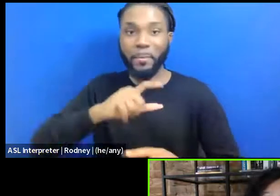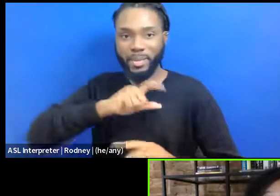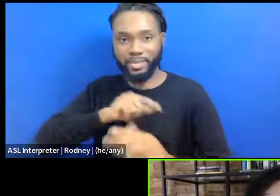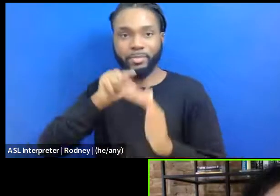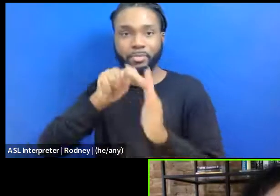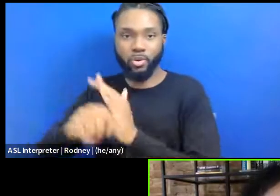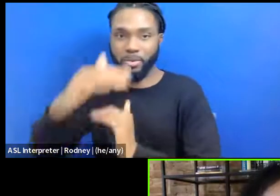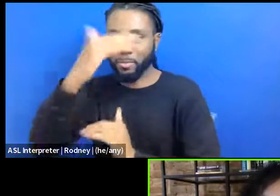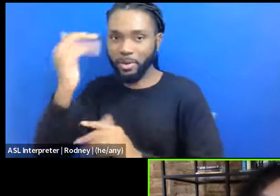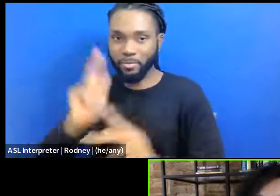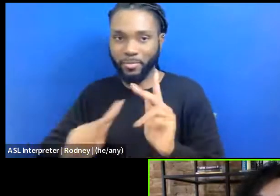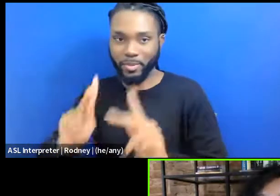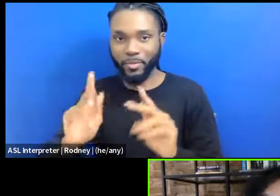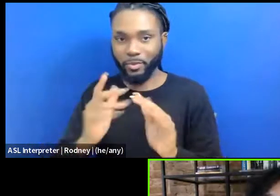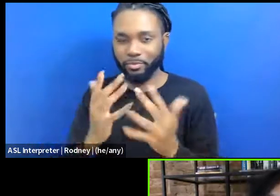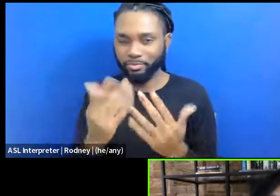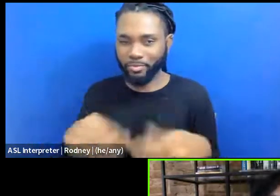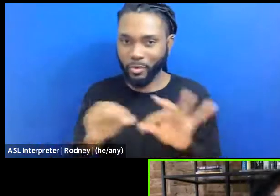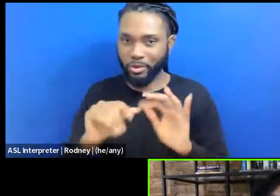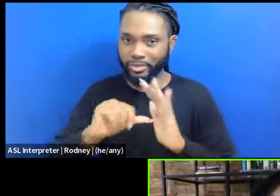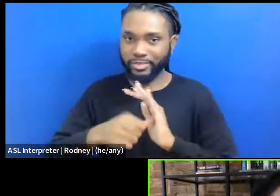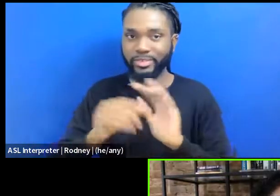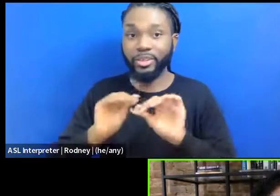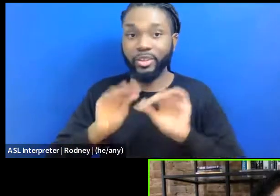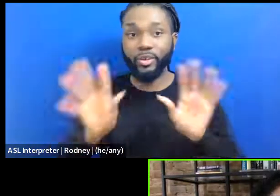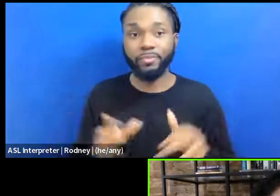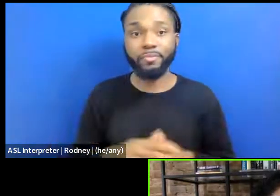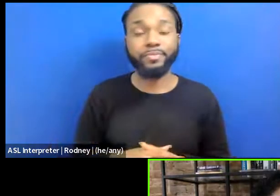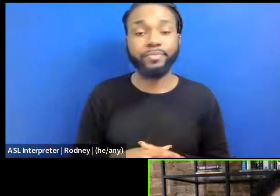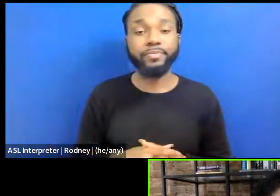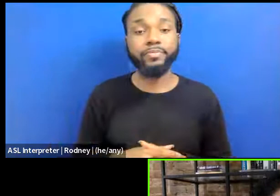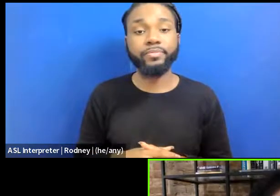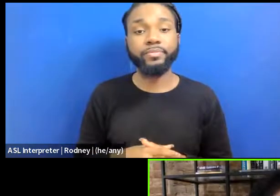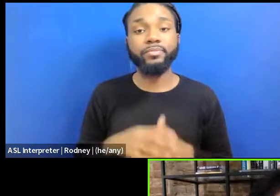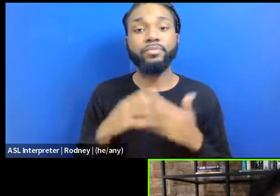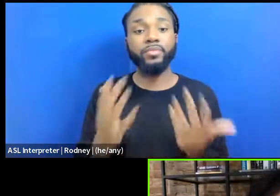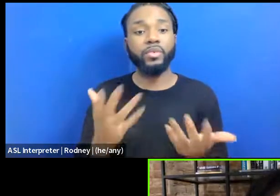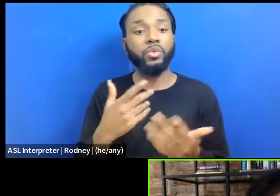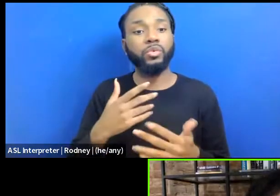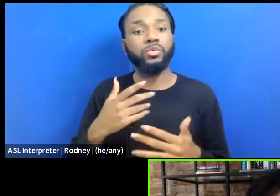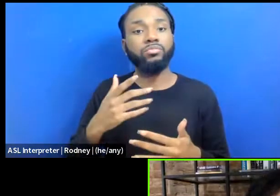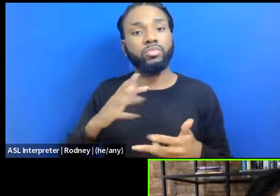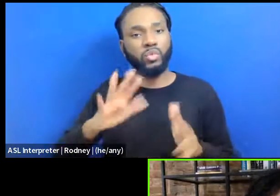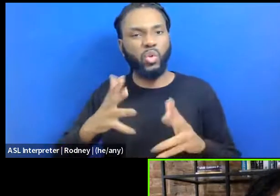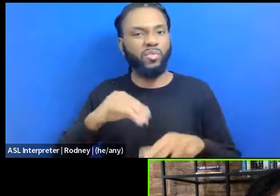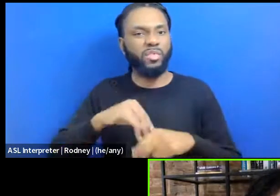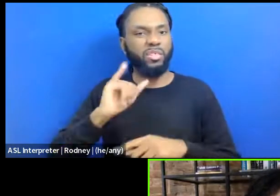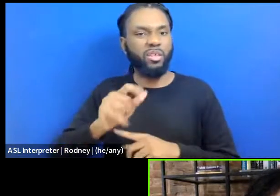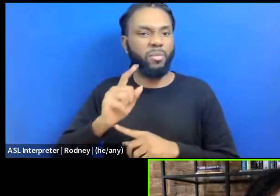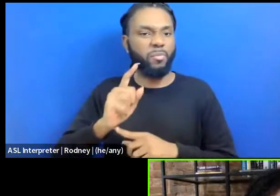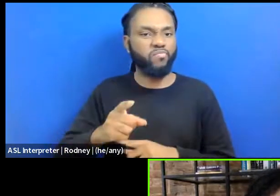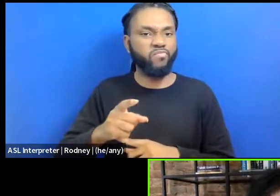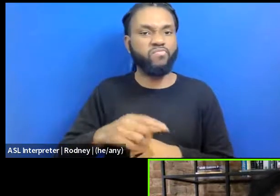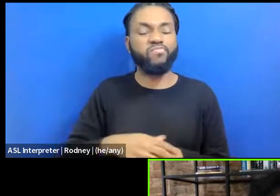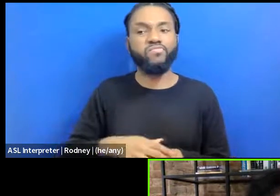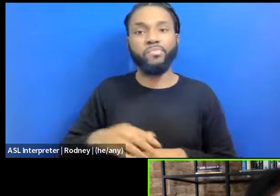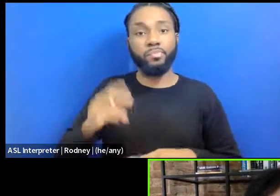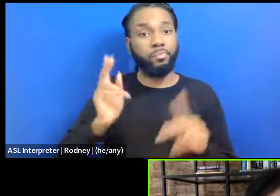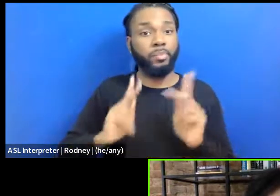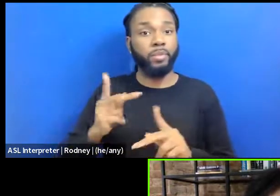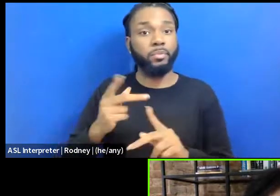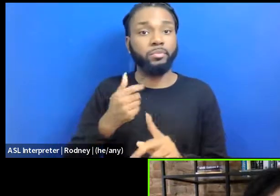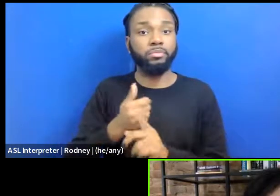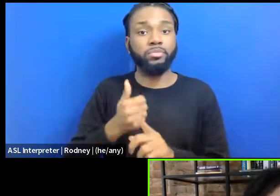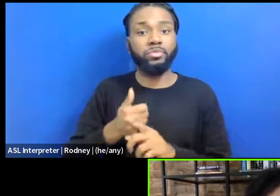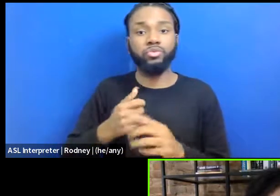just need to be clear on that. And so sort of in those moments, people kicking into